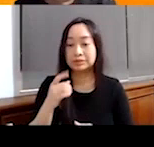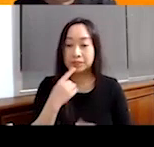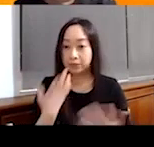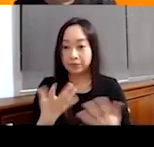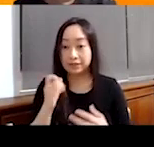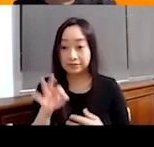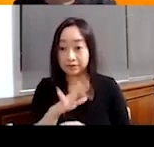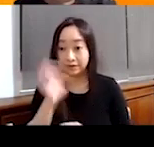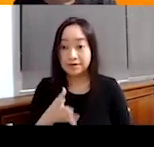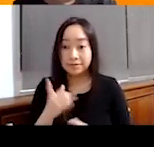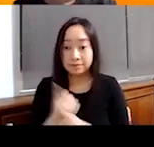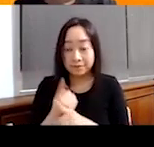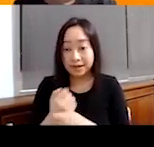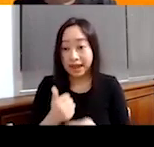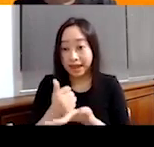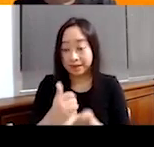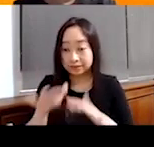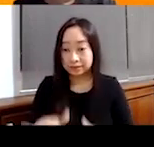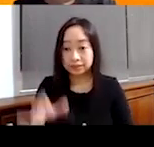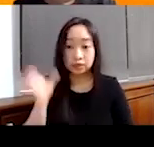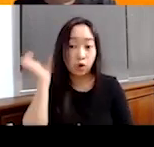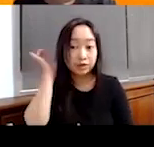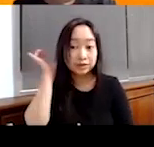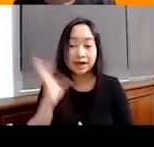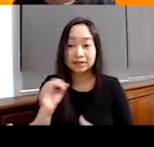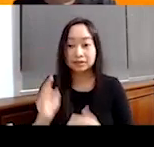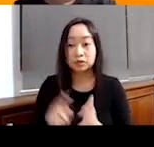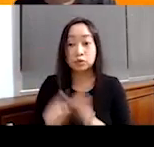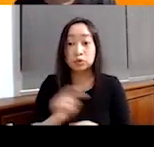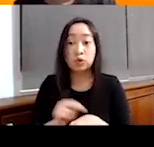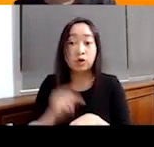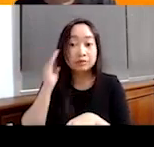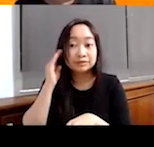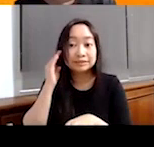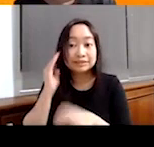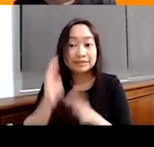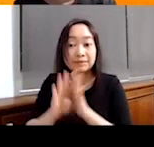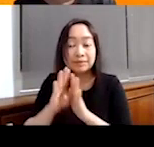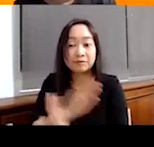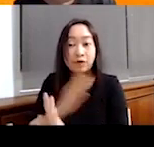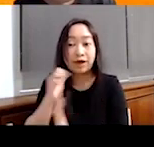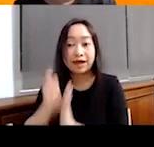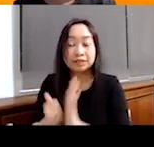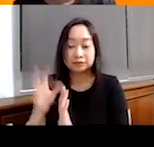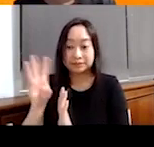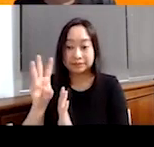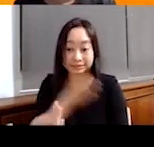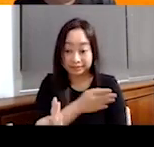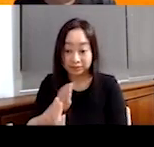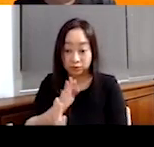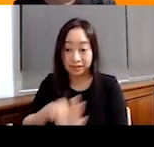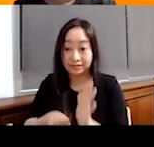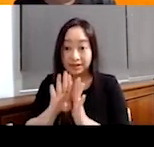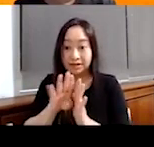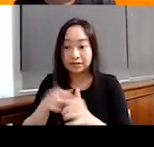properly help a child's cognitive and neurological development by the age of six, then they will forever earn